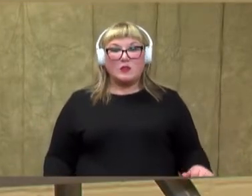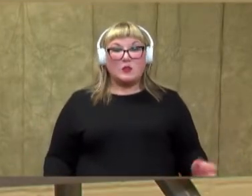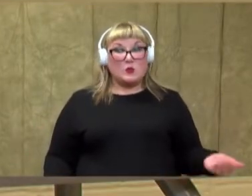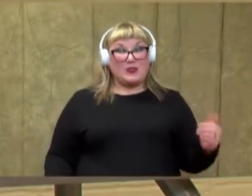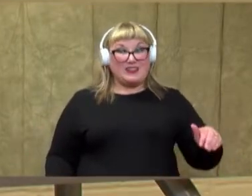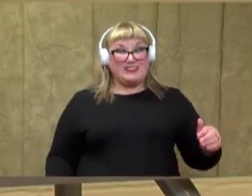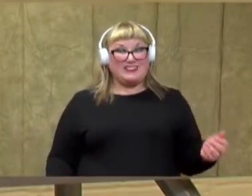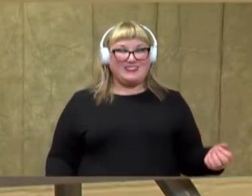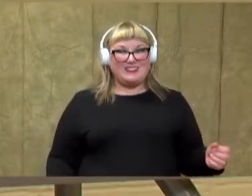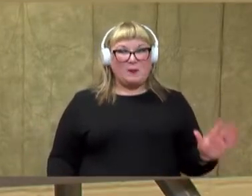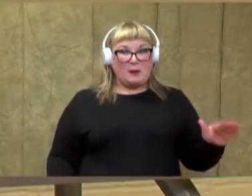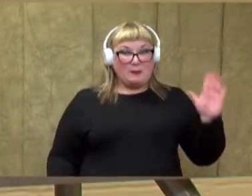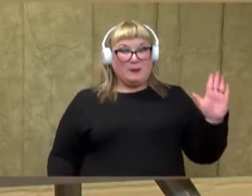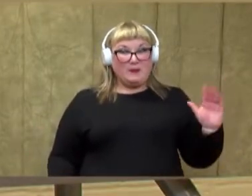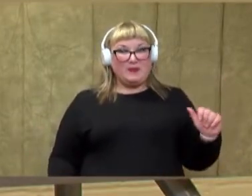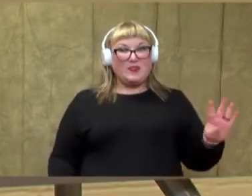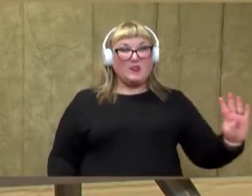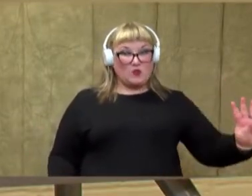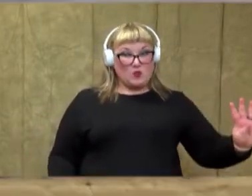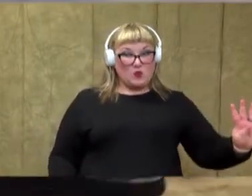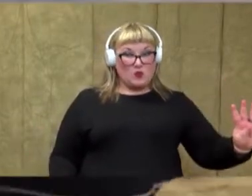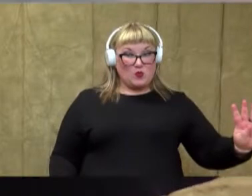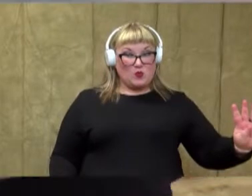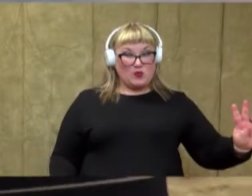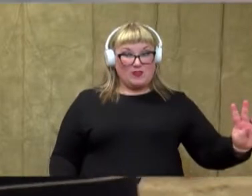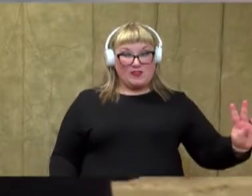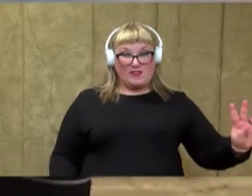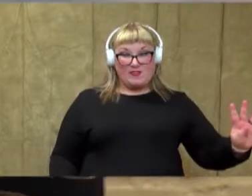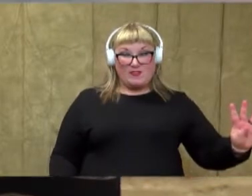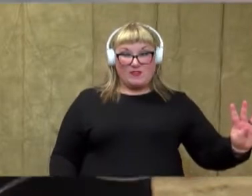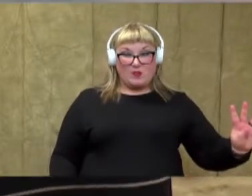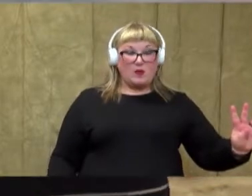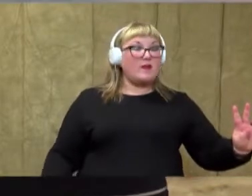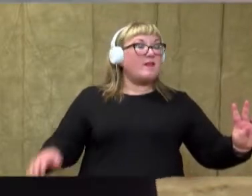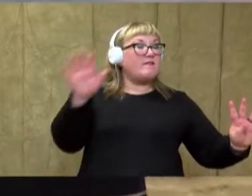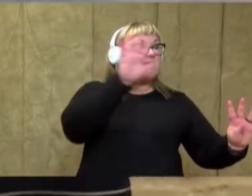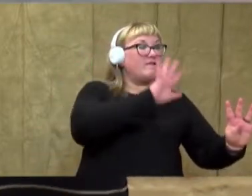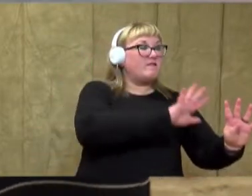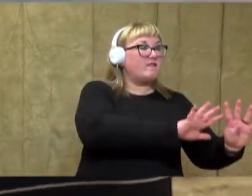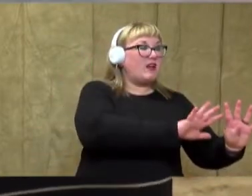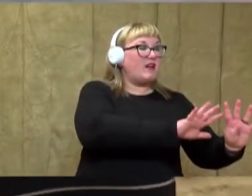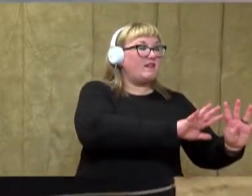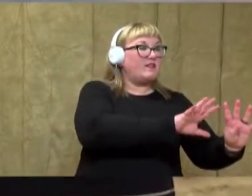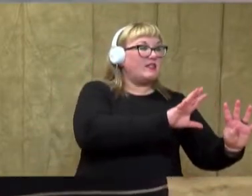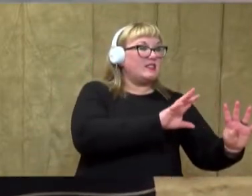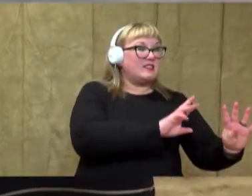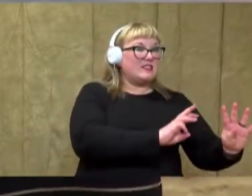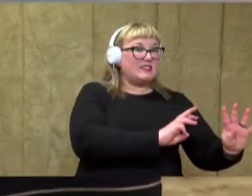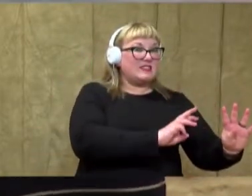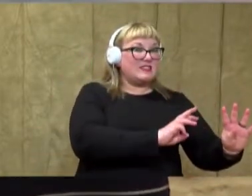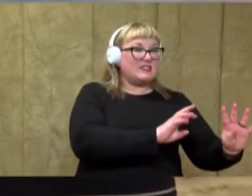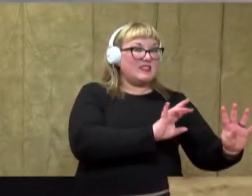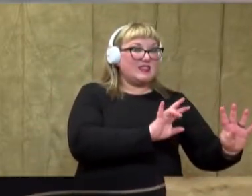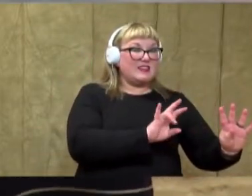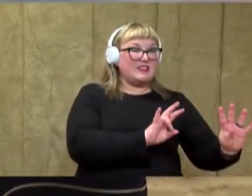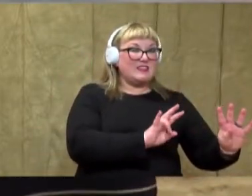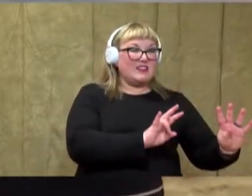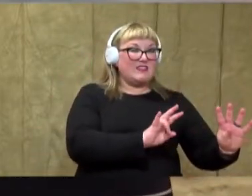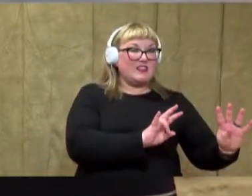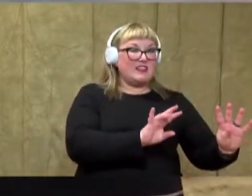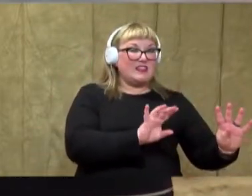times. Pop! 4. Let's count on from 4. You ready? 4, 5, 6,